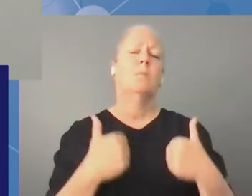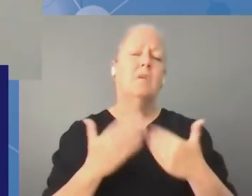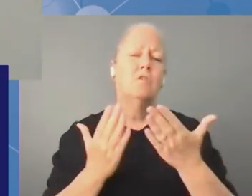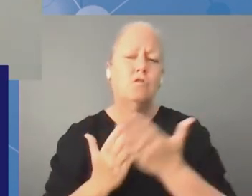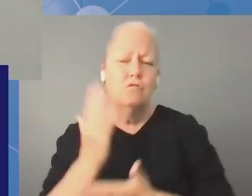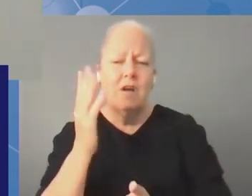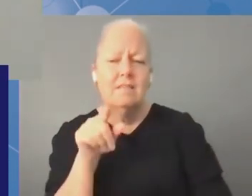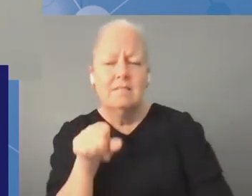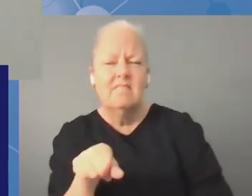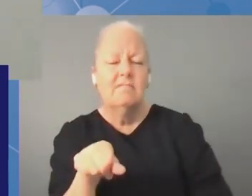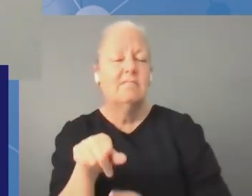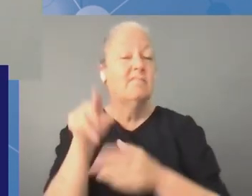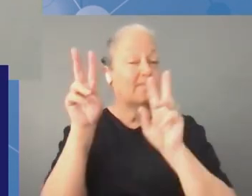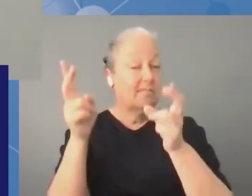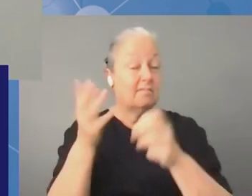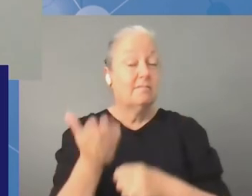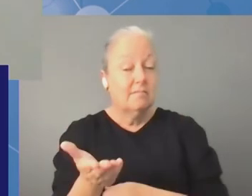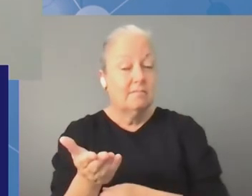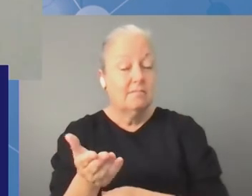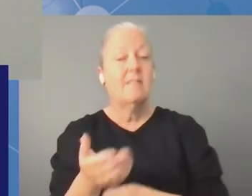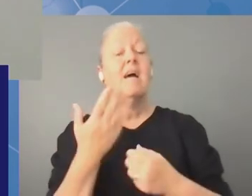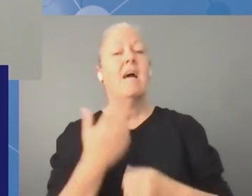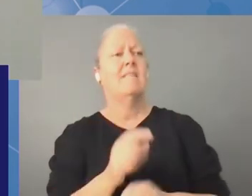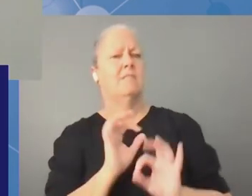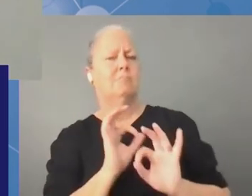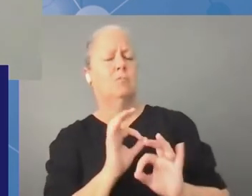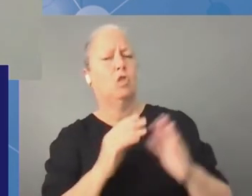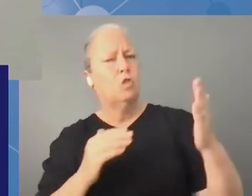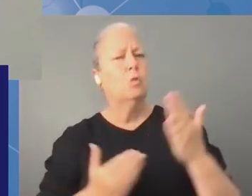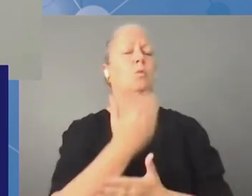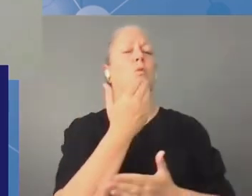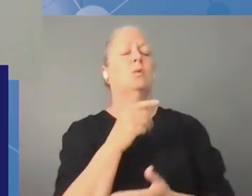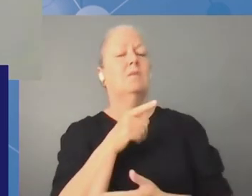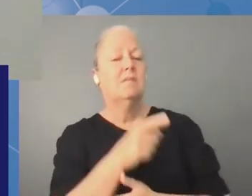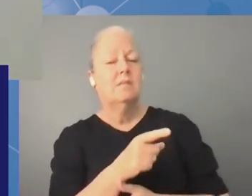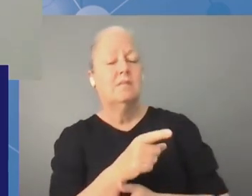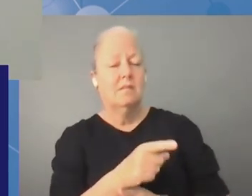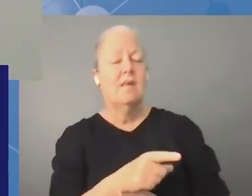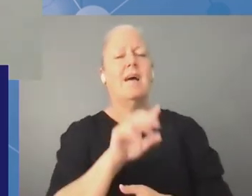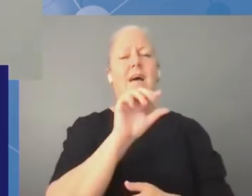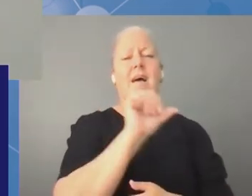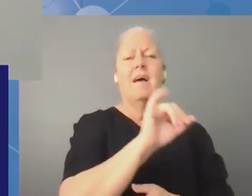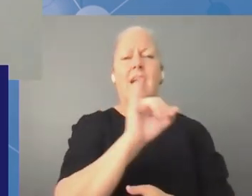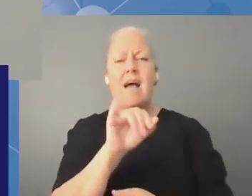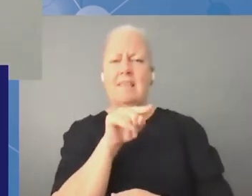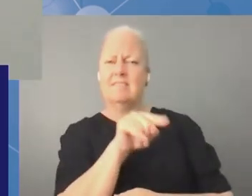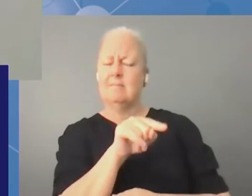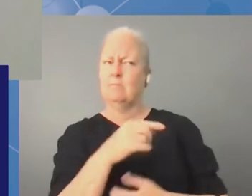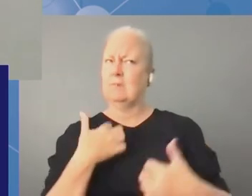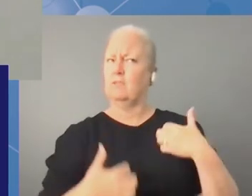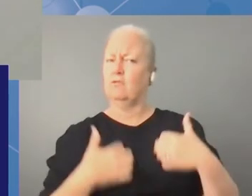uh topics but also great new topics um on artificial intelligence and so i think the igf is really